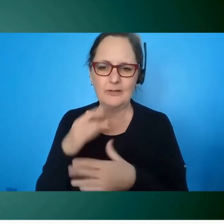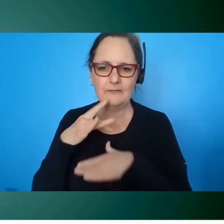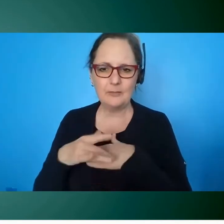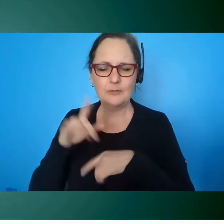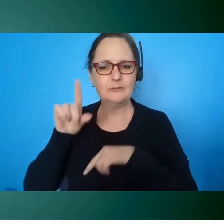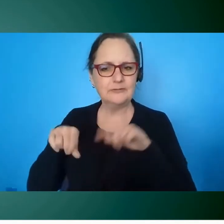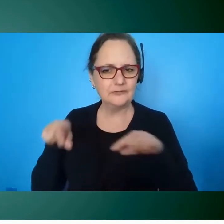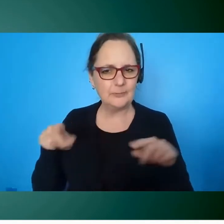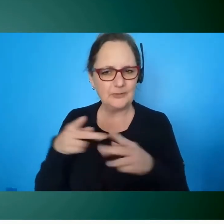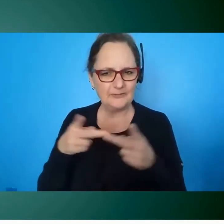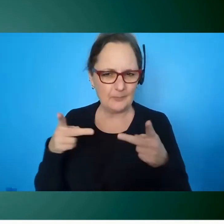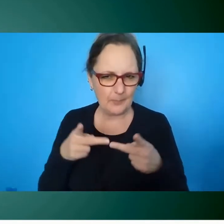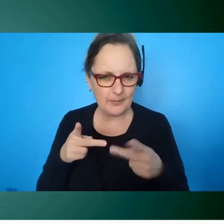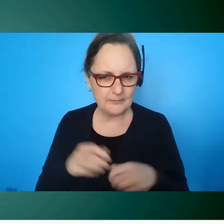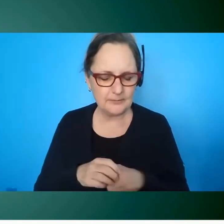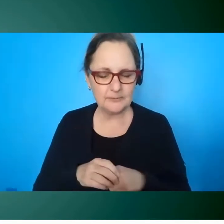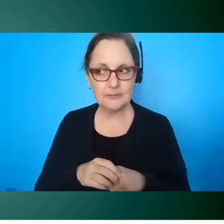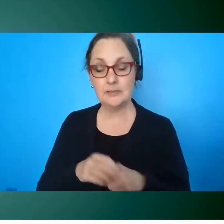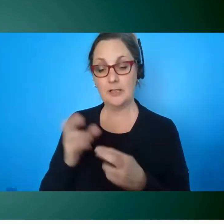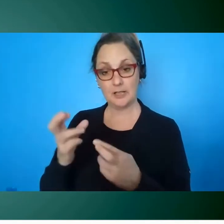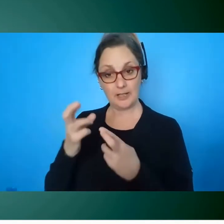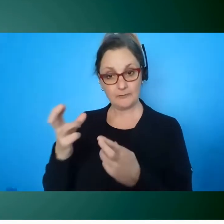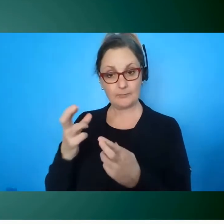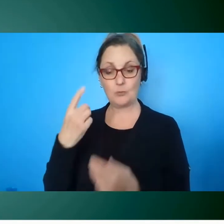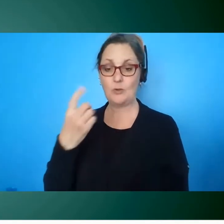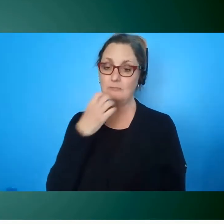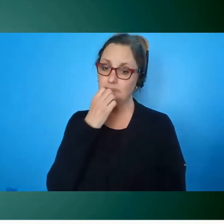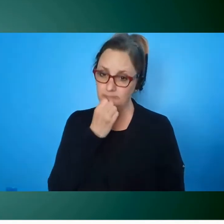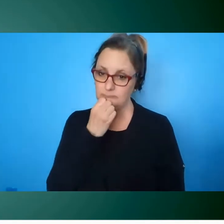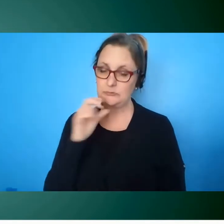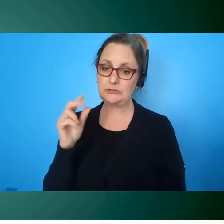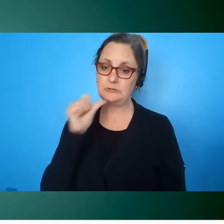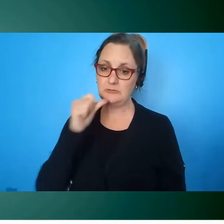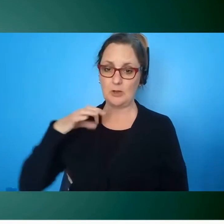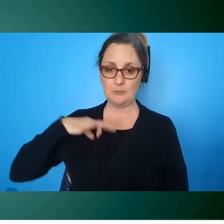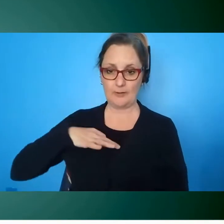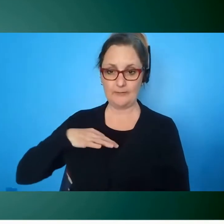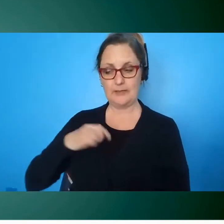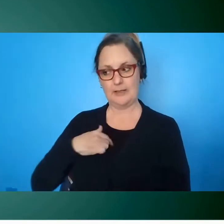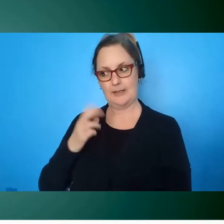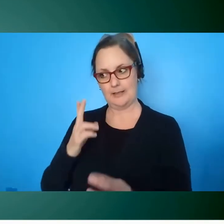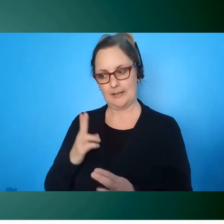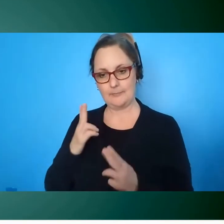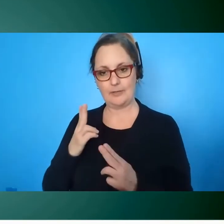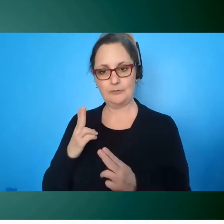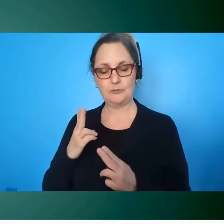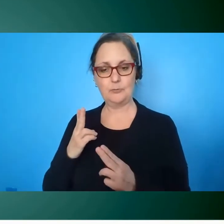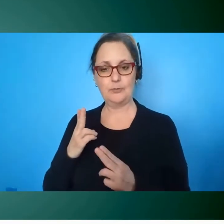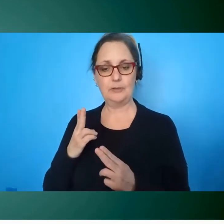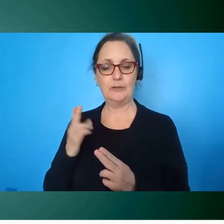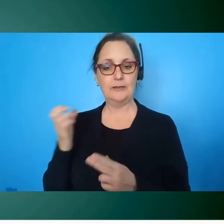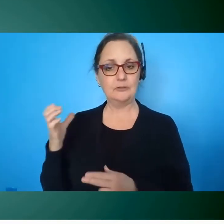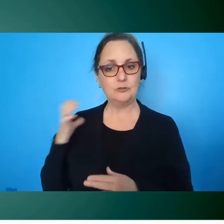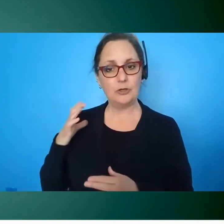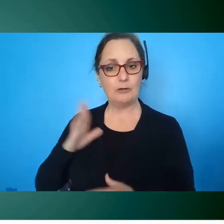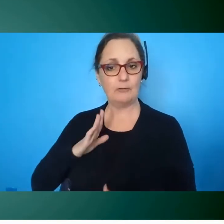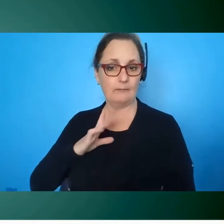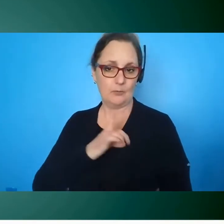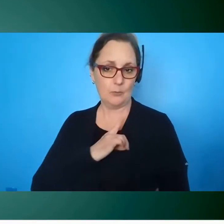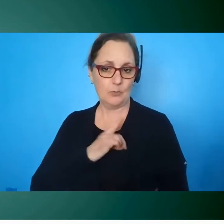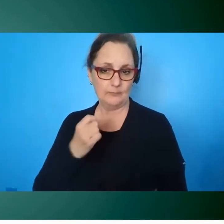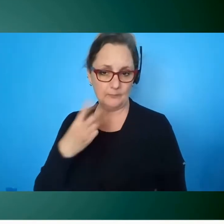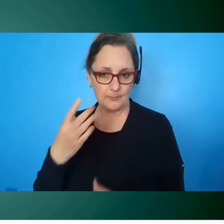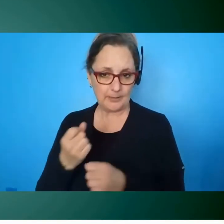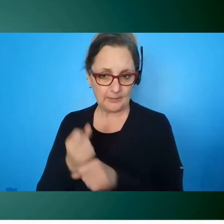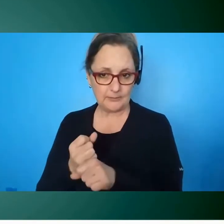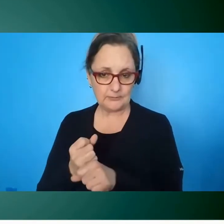recommend i'm one of the the dear non-profits that i've had the honor of being uh chair of the board of for several years is disability in they